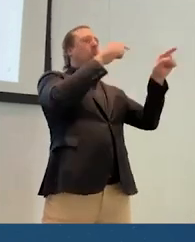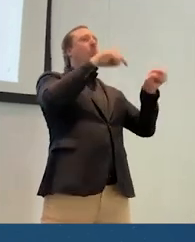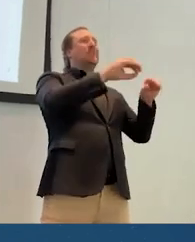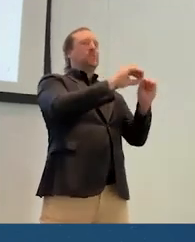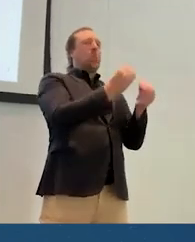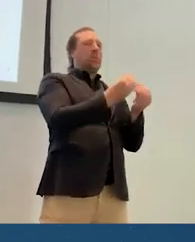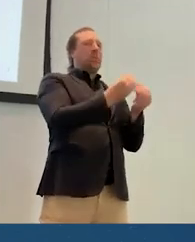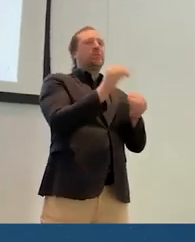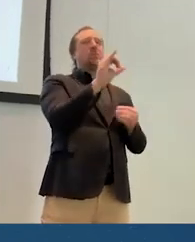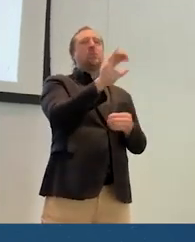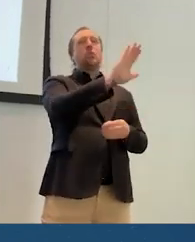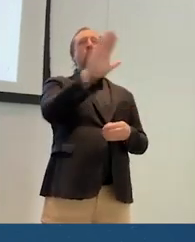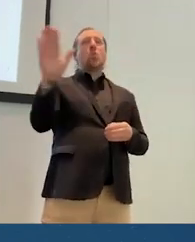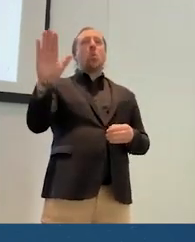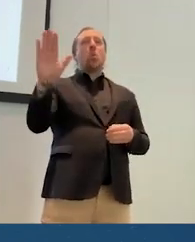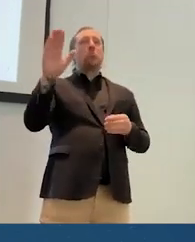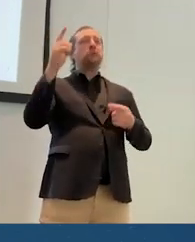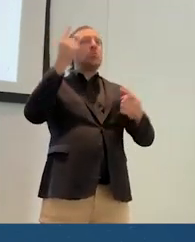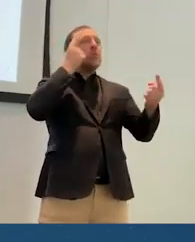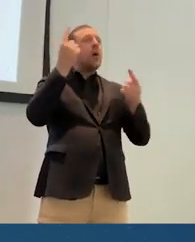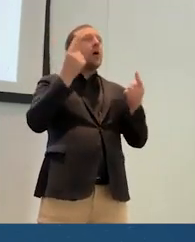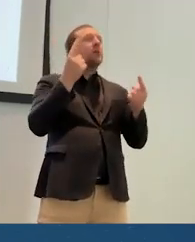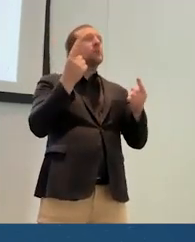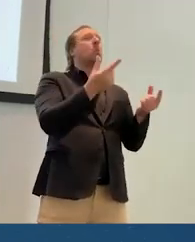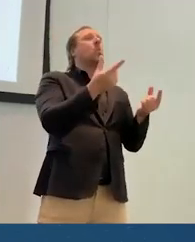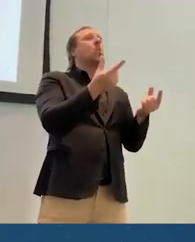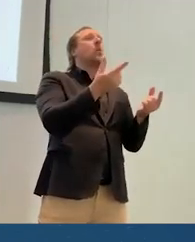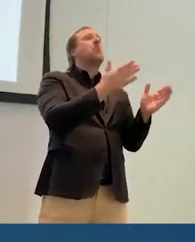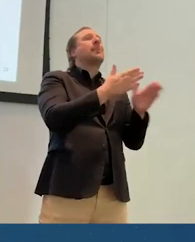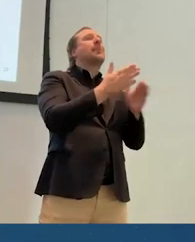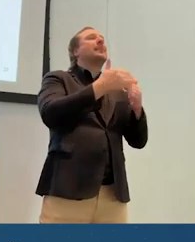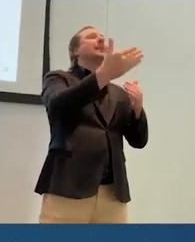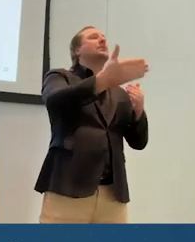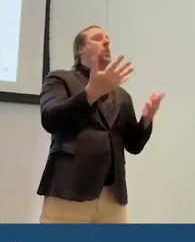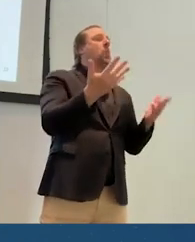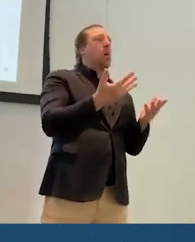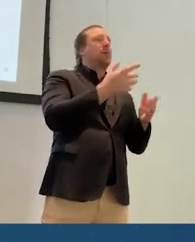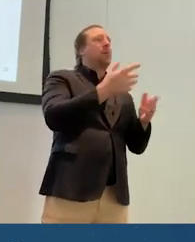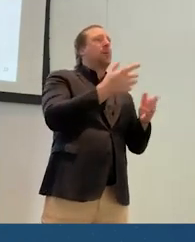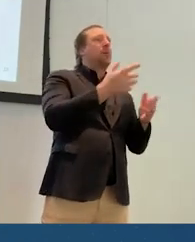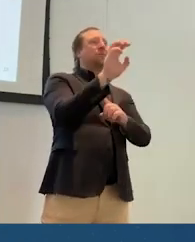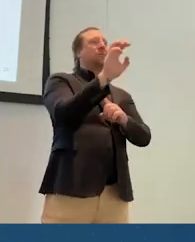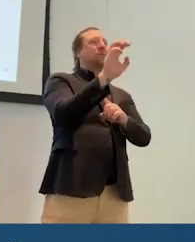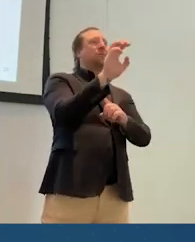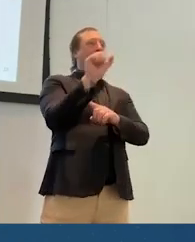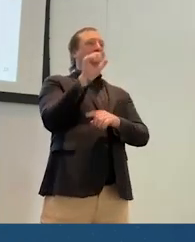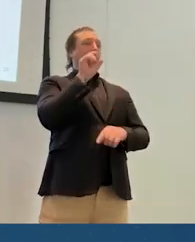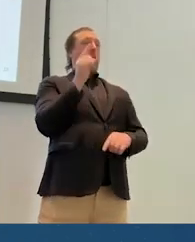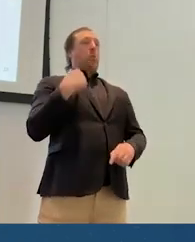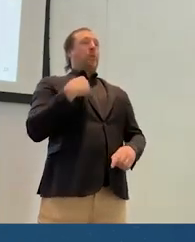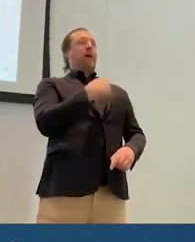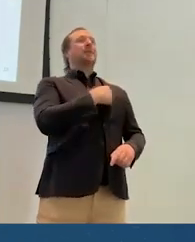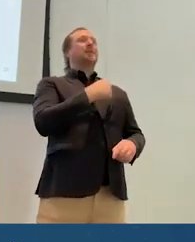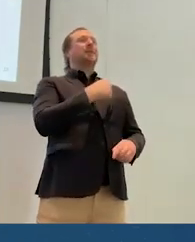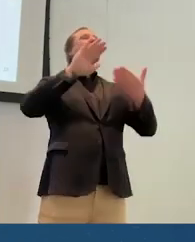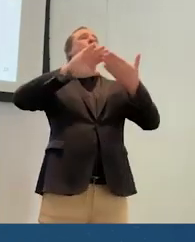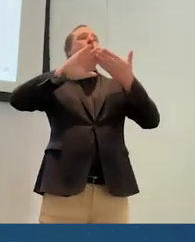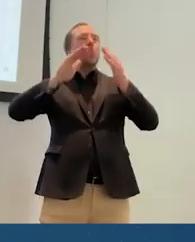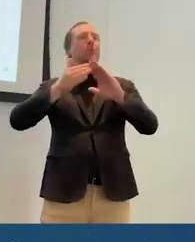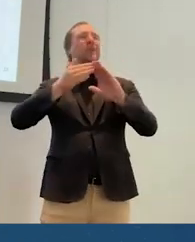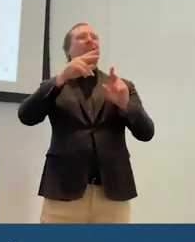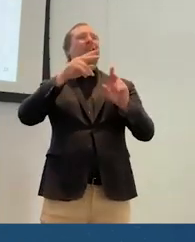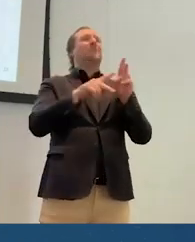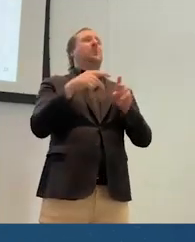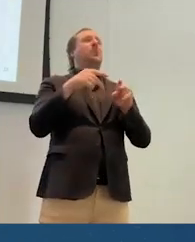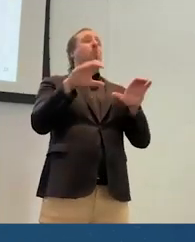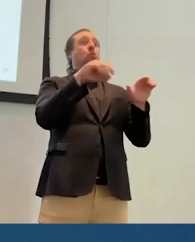get some of your thoughts as to what to do next. Because XR Access is not just us. It's a it's a community of people, and we're doing